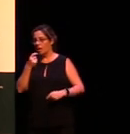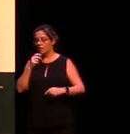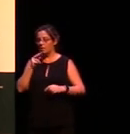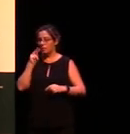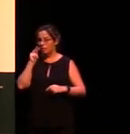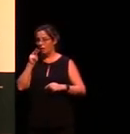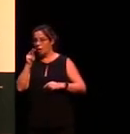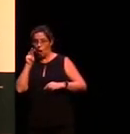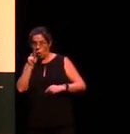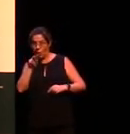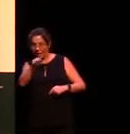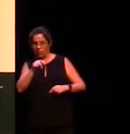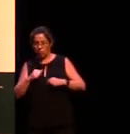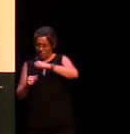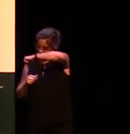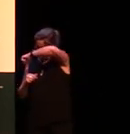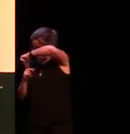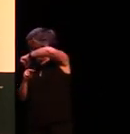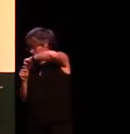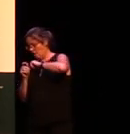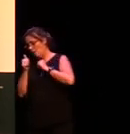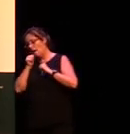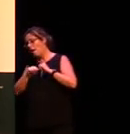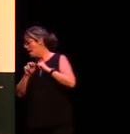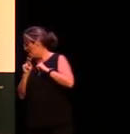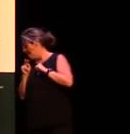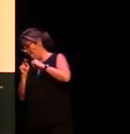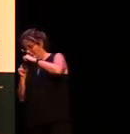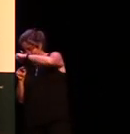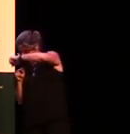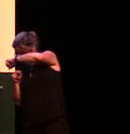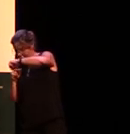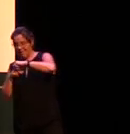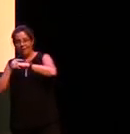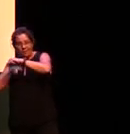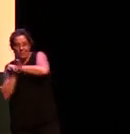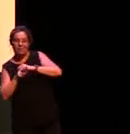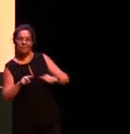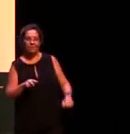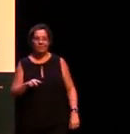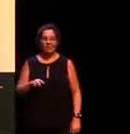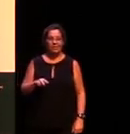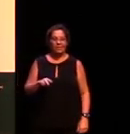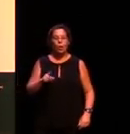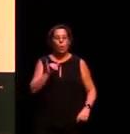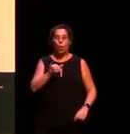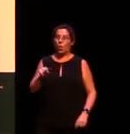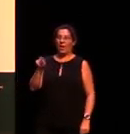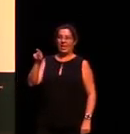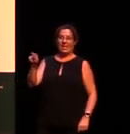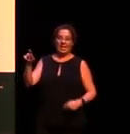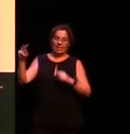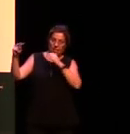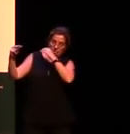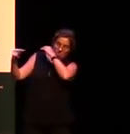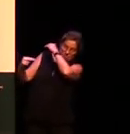sneakily watching you but pretending he's not and he's sneakily watching us of course who are not related as siblings